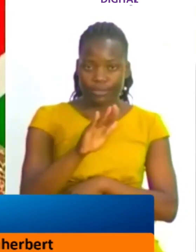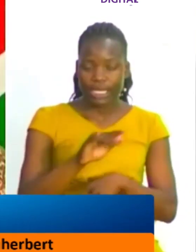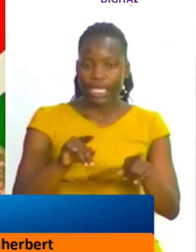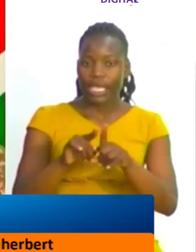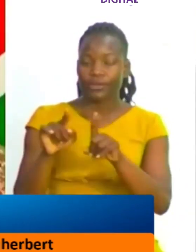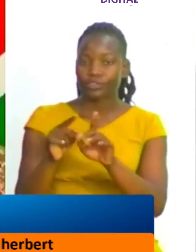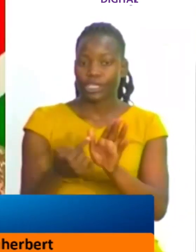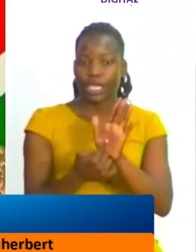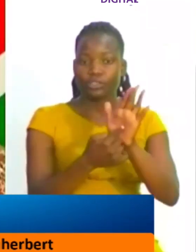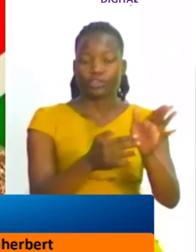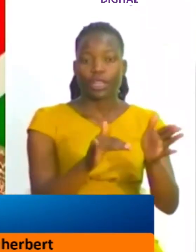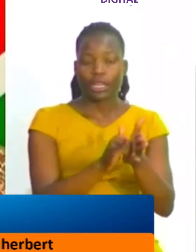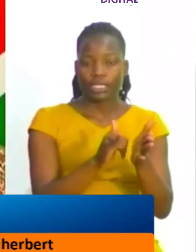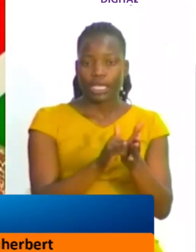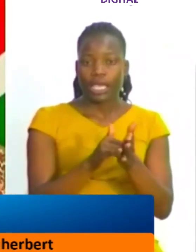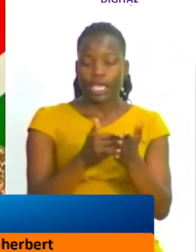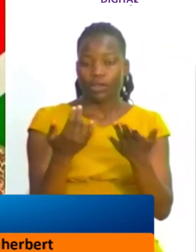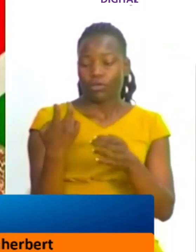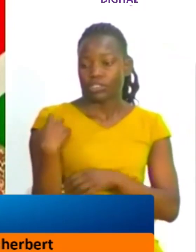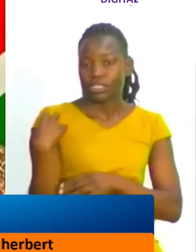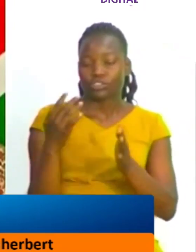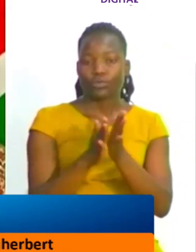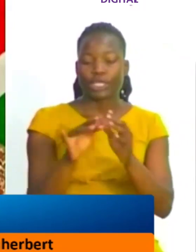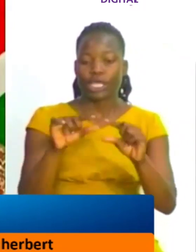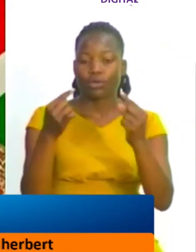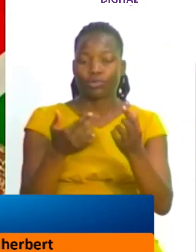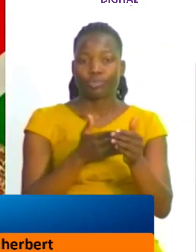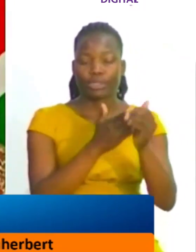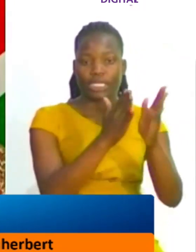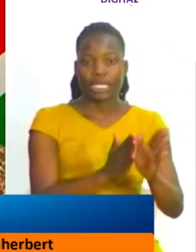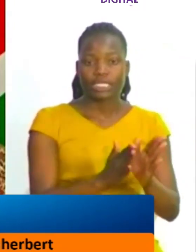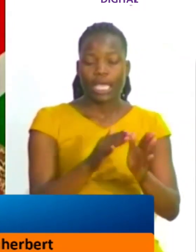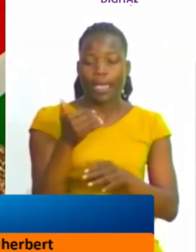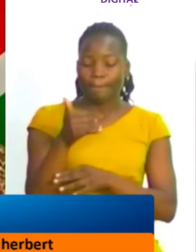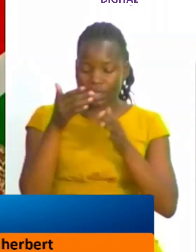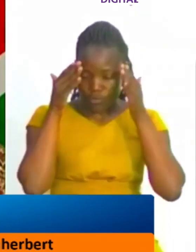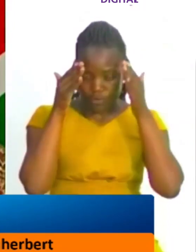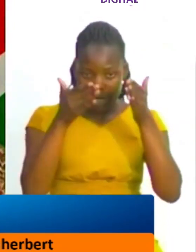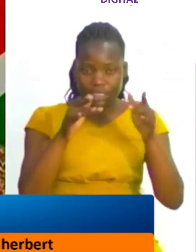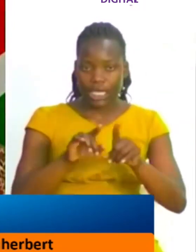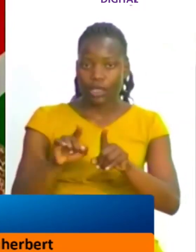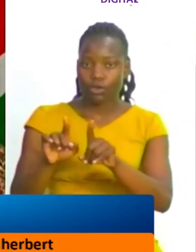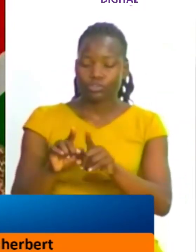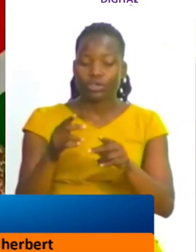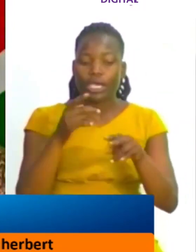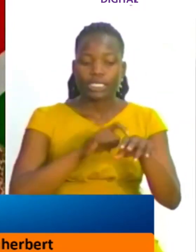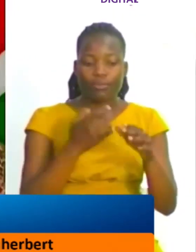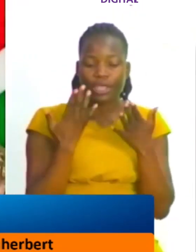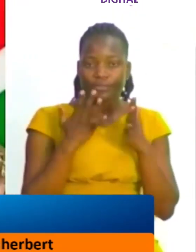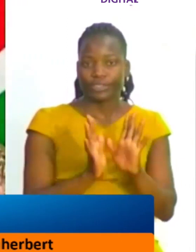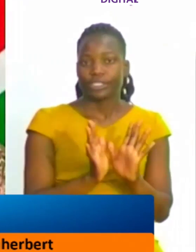has indicated that they are also in consultations with their party leadership uh they are still caucusing and as soon as they are done